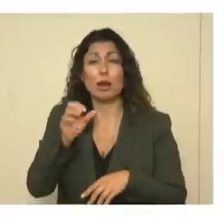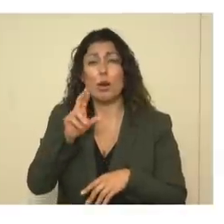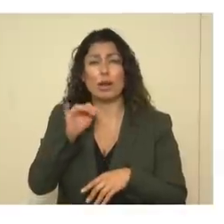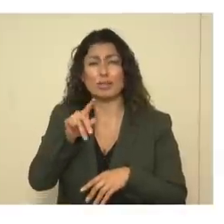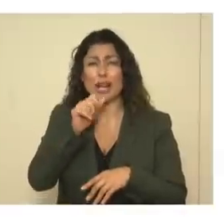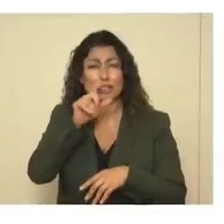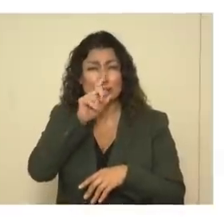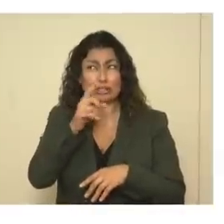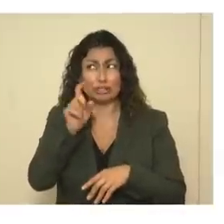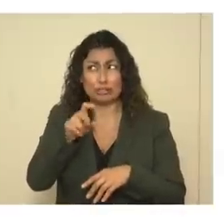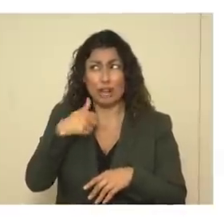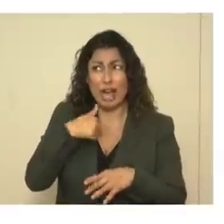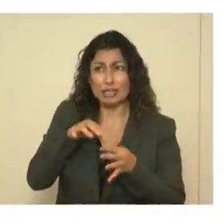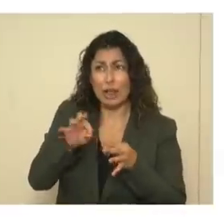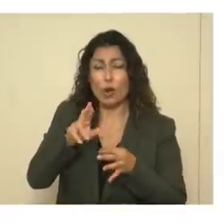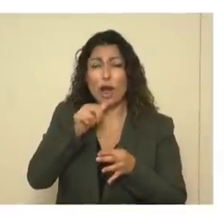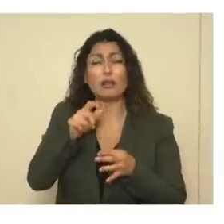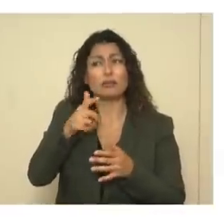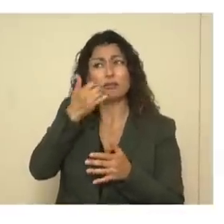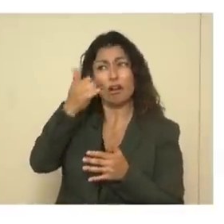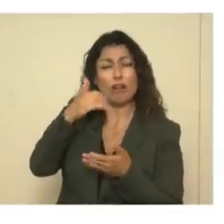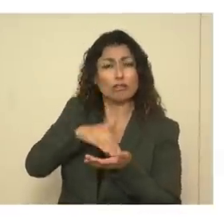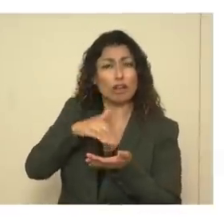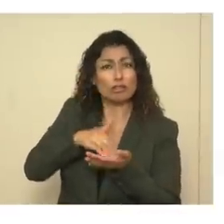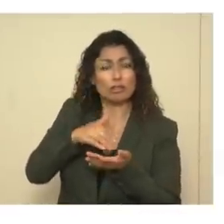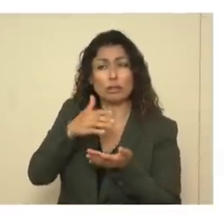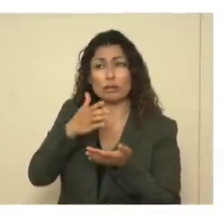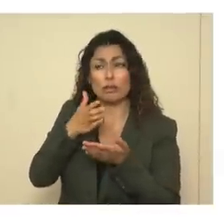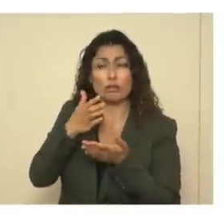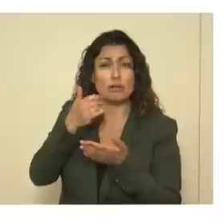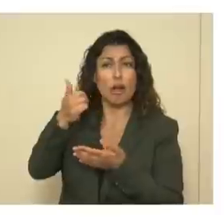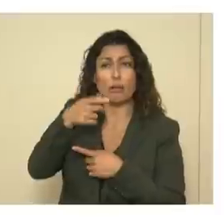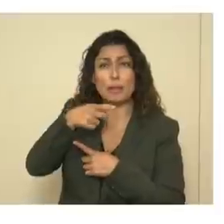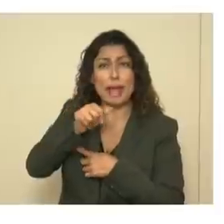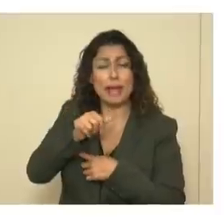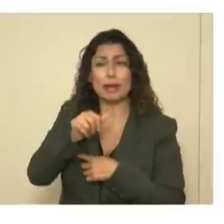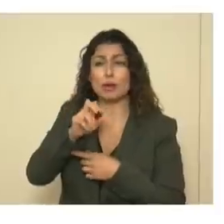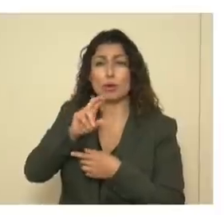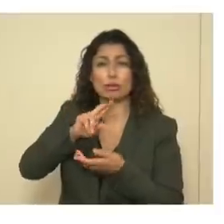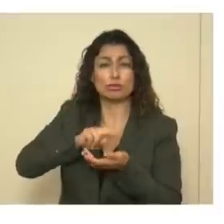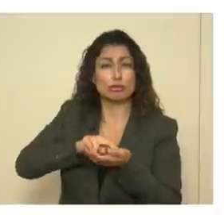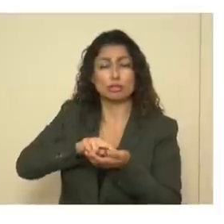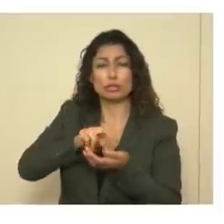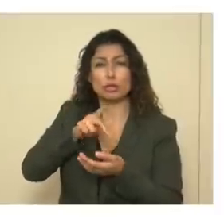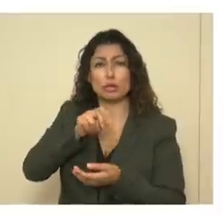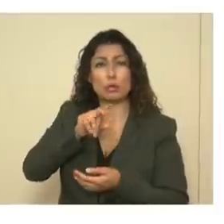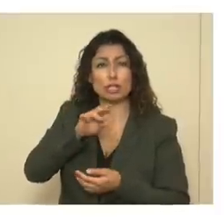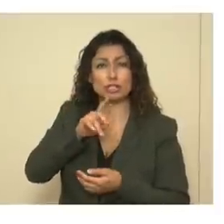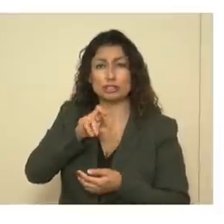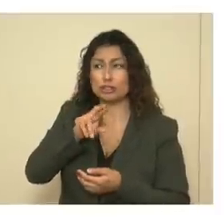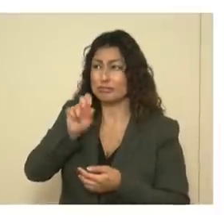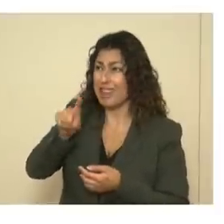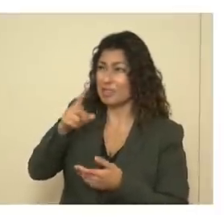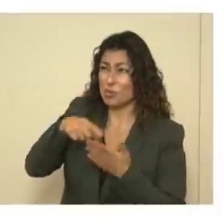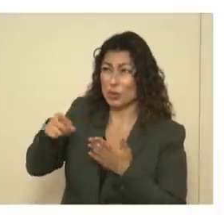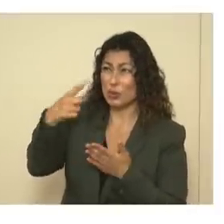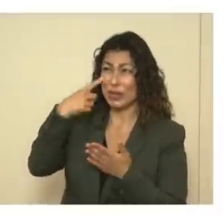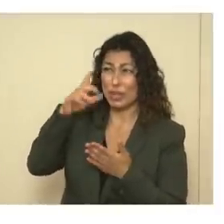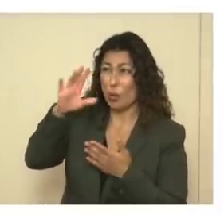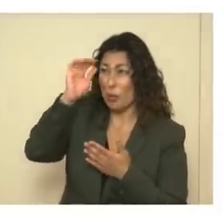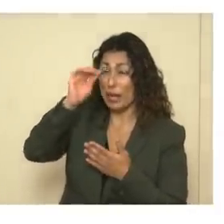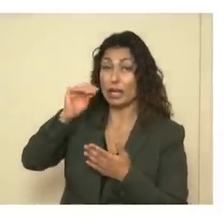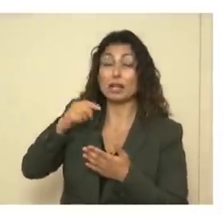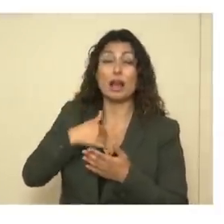should delay or not, talk to your health care provider. Call your doctor. Call your PA. Call your nurse practitioner and say, what do you think? You know, I'm